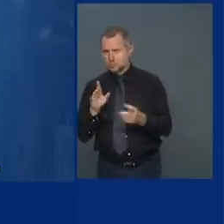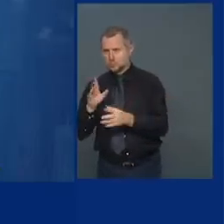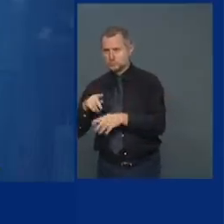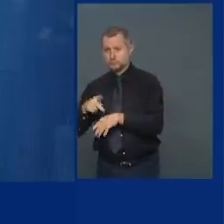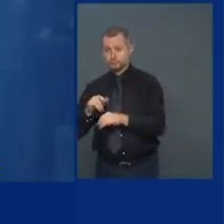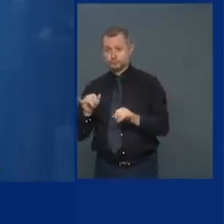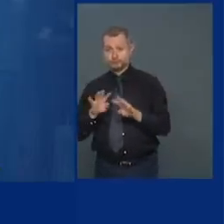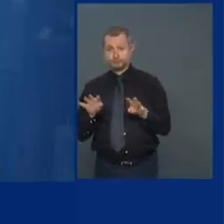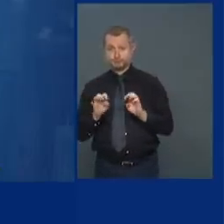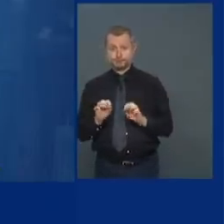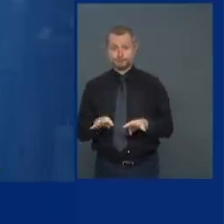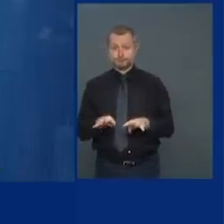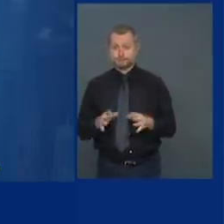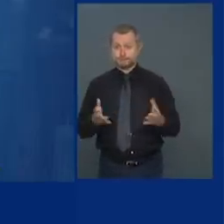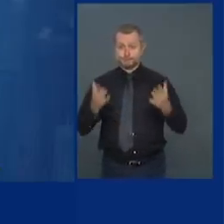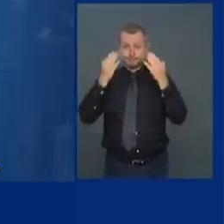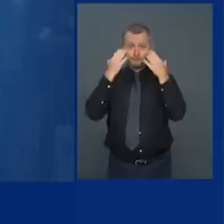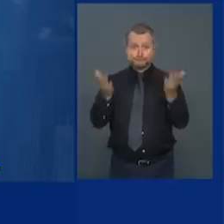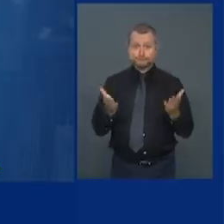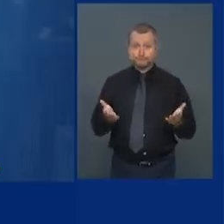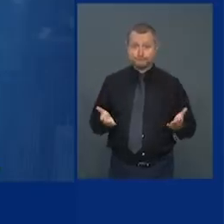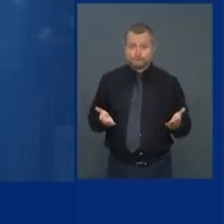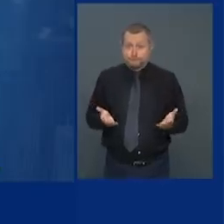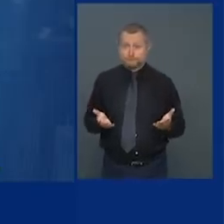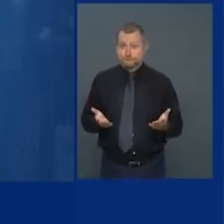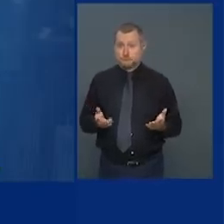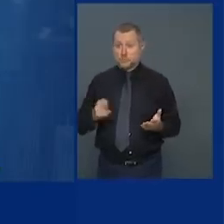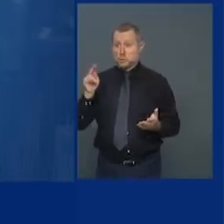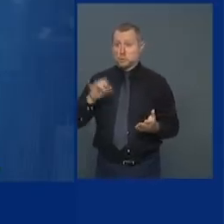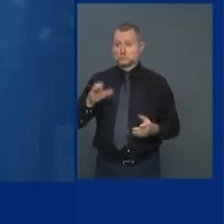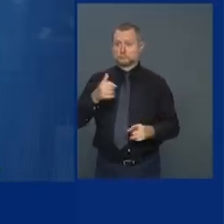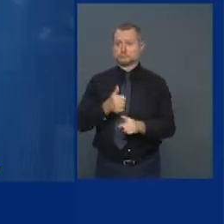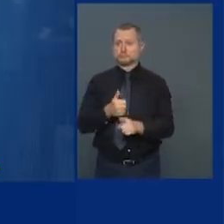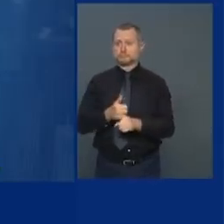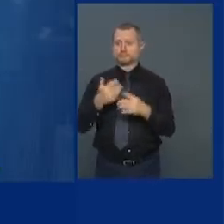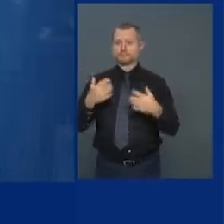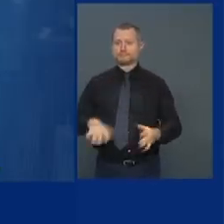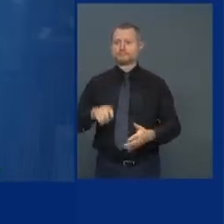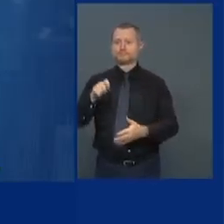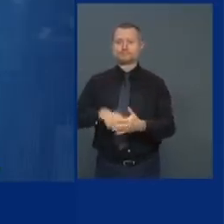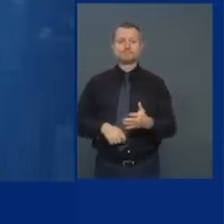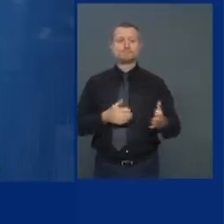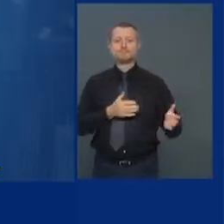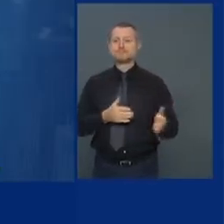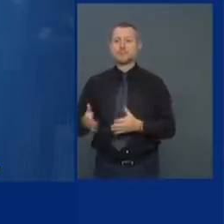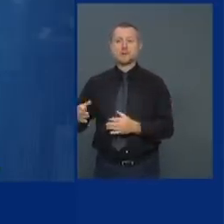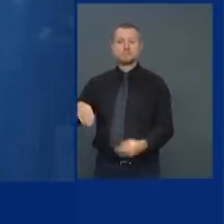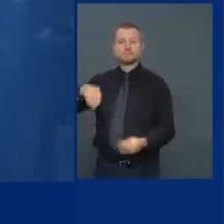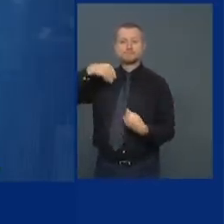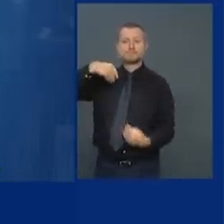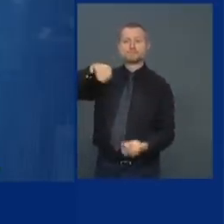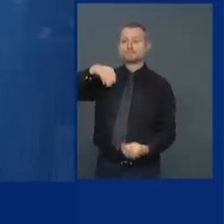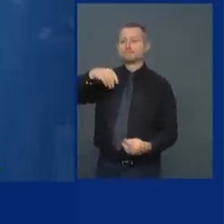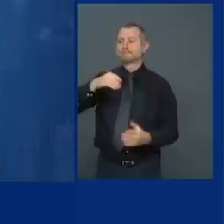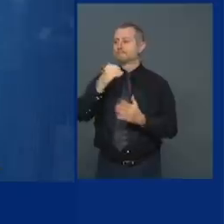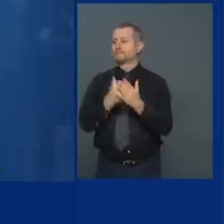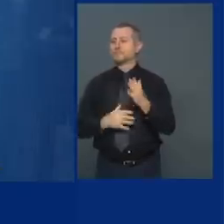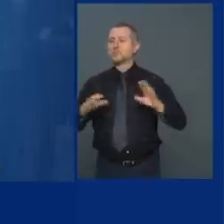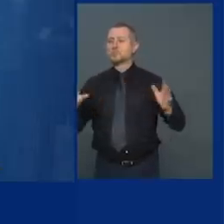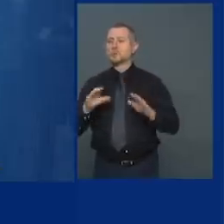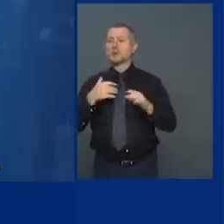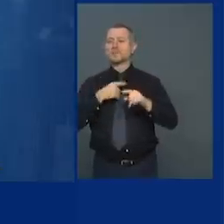Who knows? New York City did a plan they say we will do X number of tests